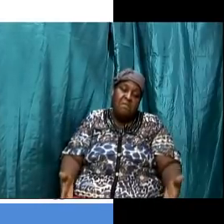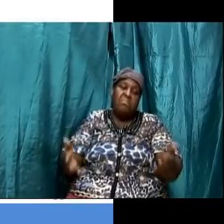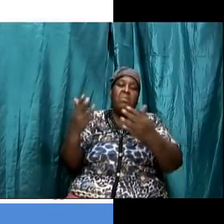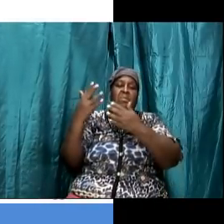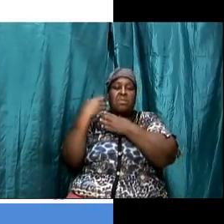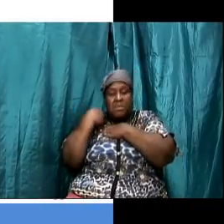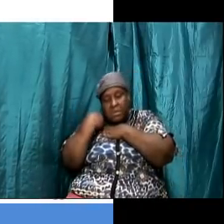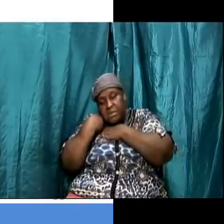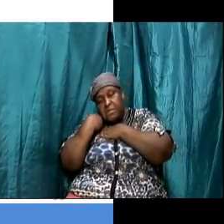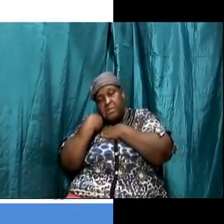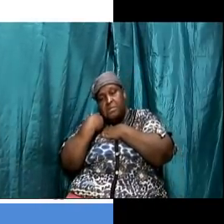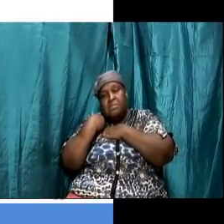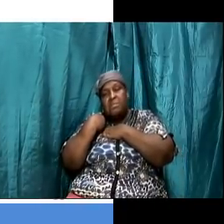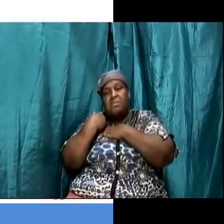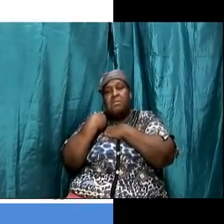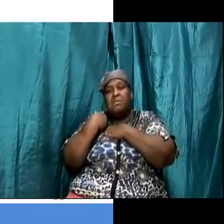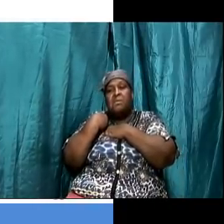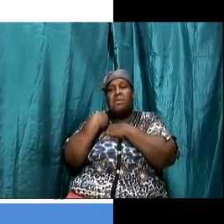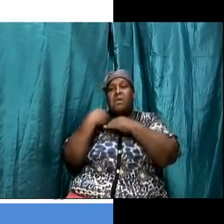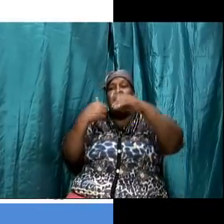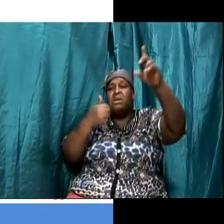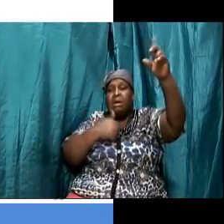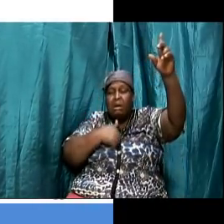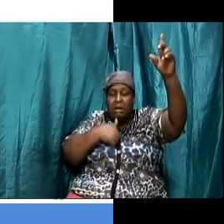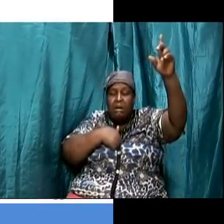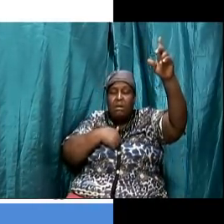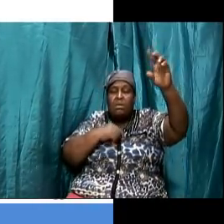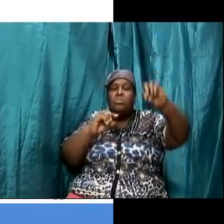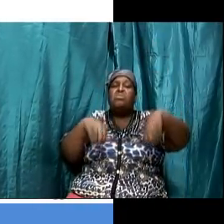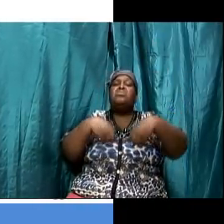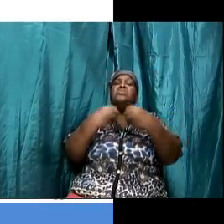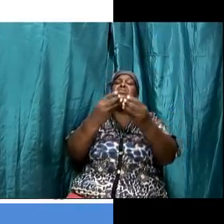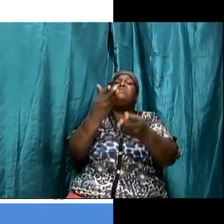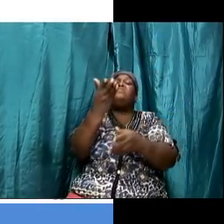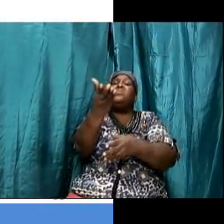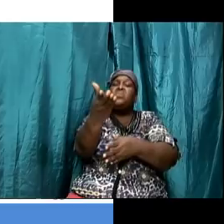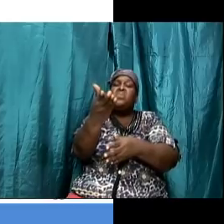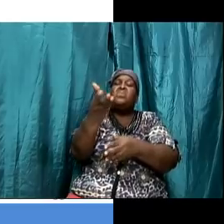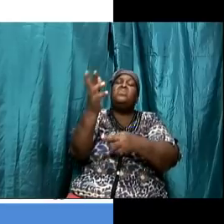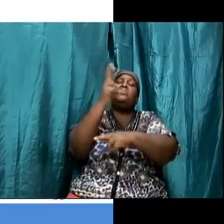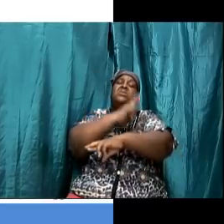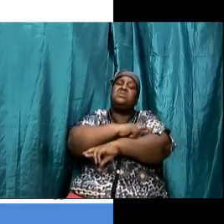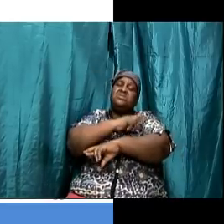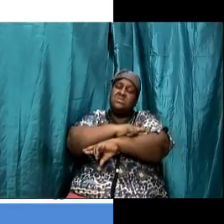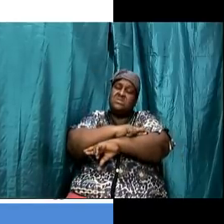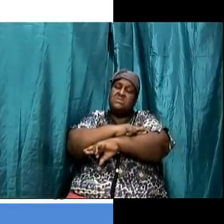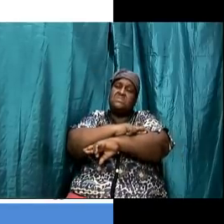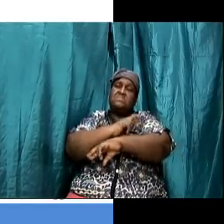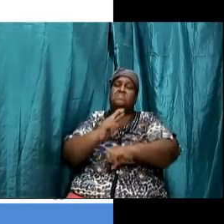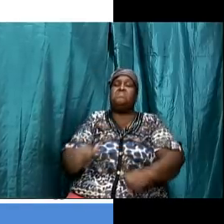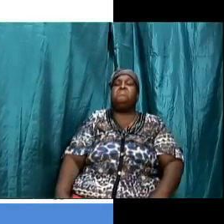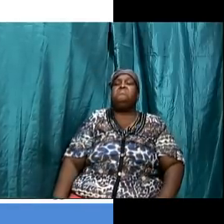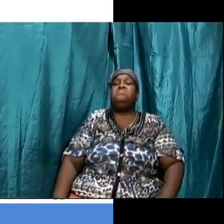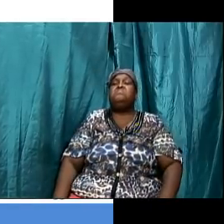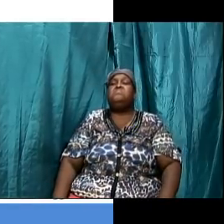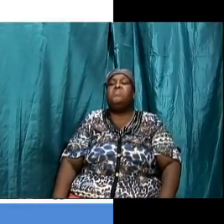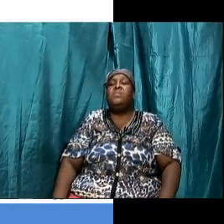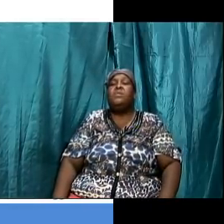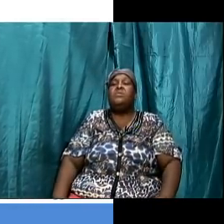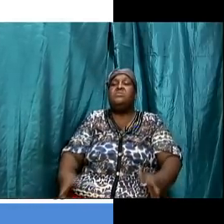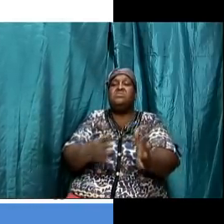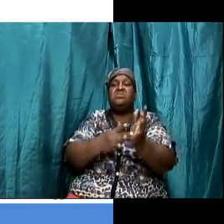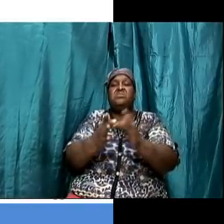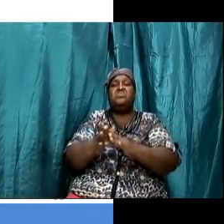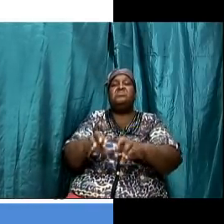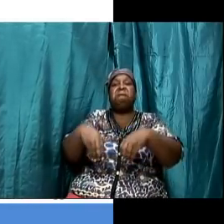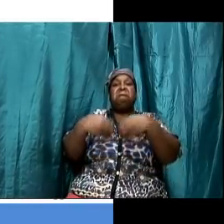is a heavy load when you live in sin it's hard hard work and Jesus was offering rest